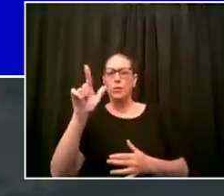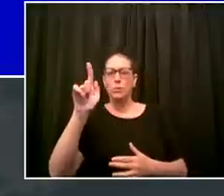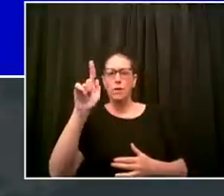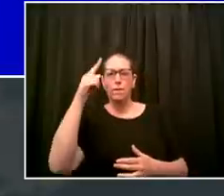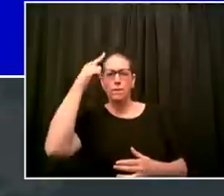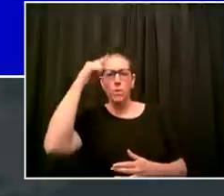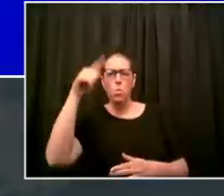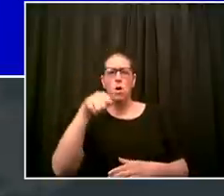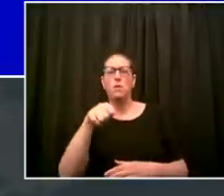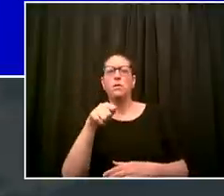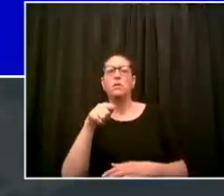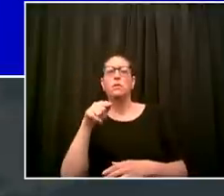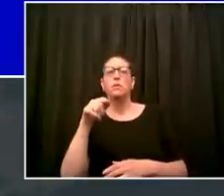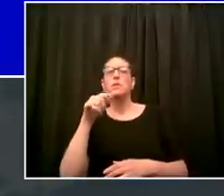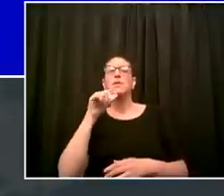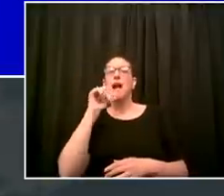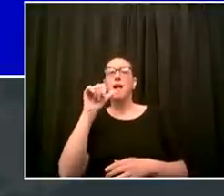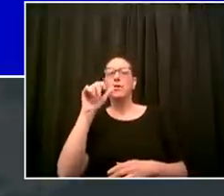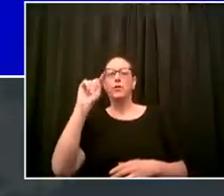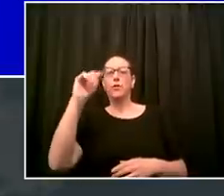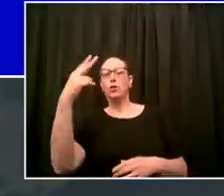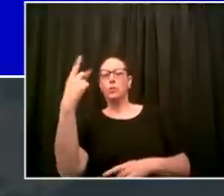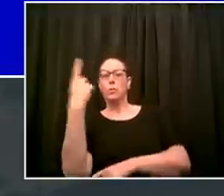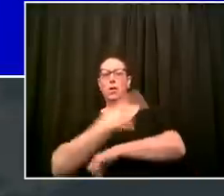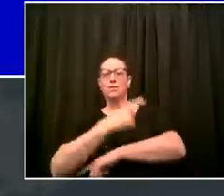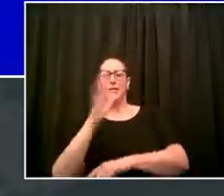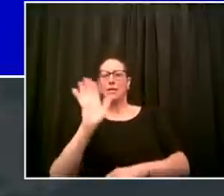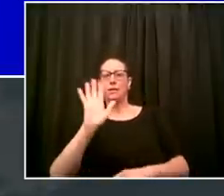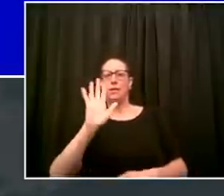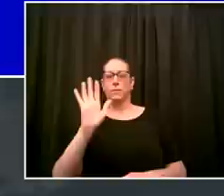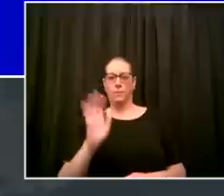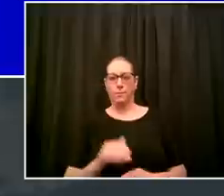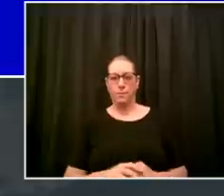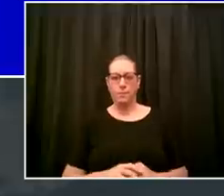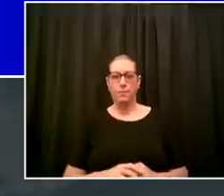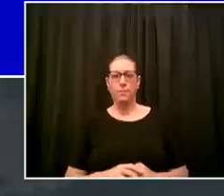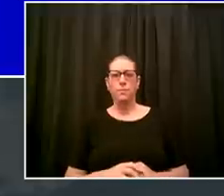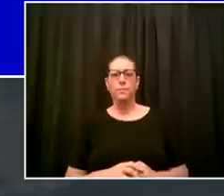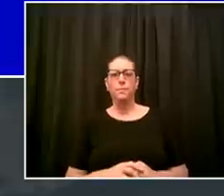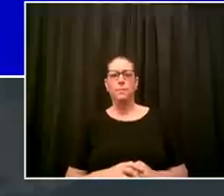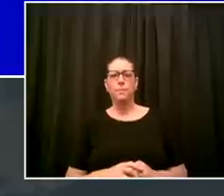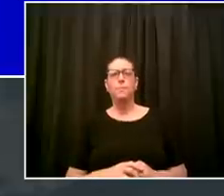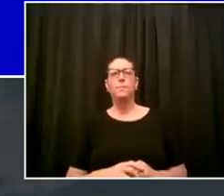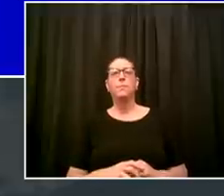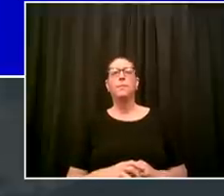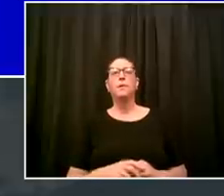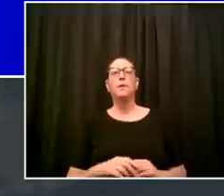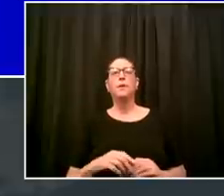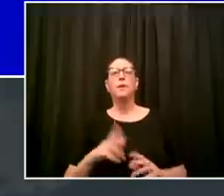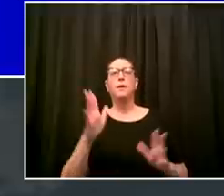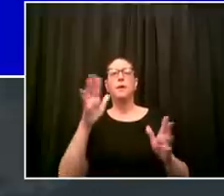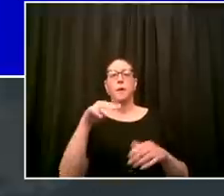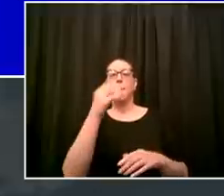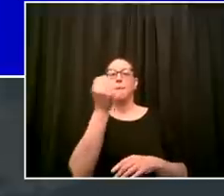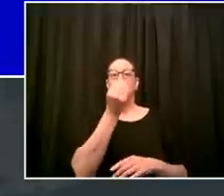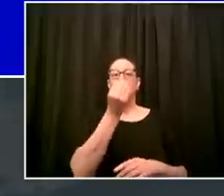so basically monday tuesday wednesday and then friday saturday and then it goes off again